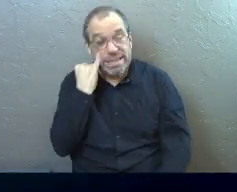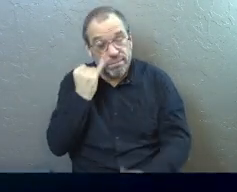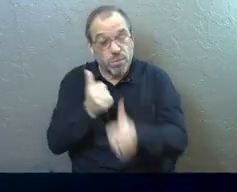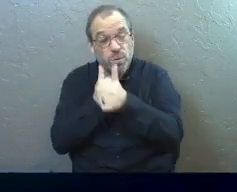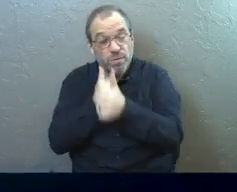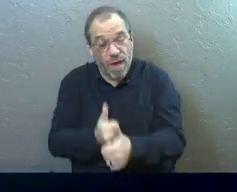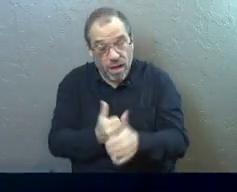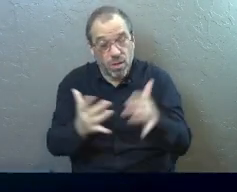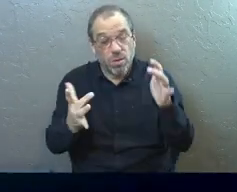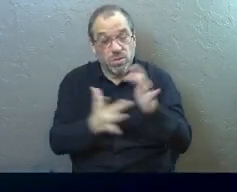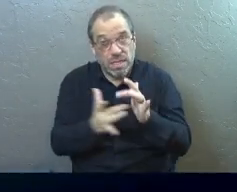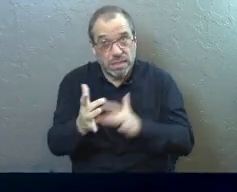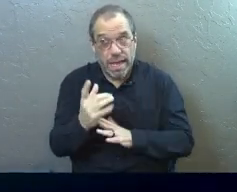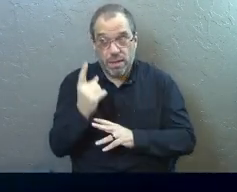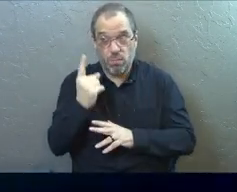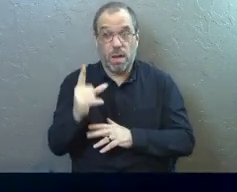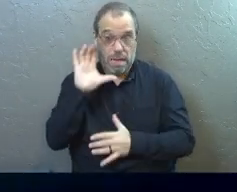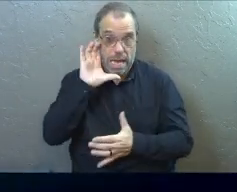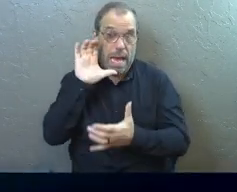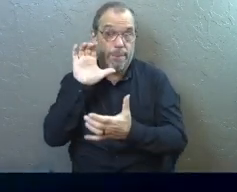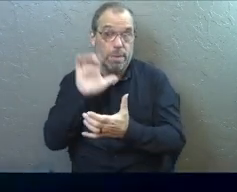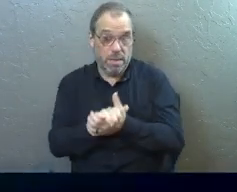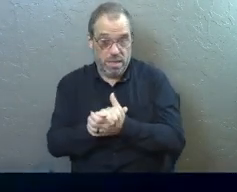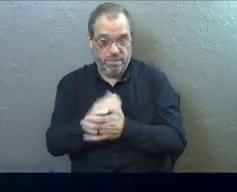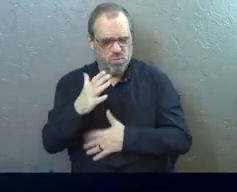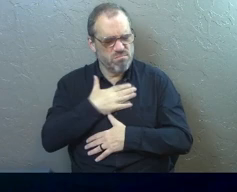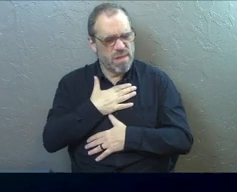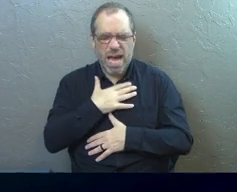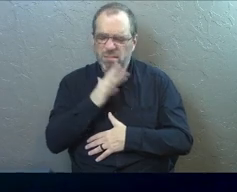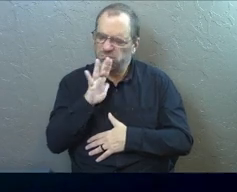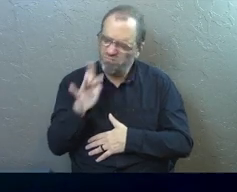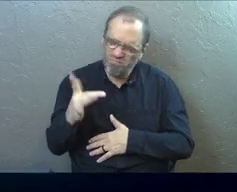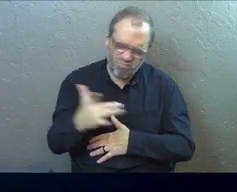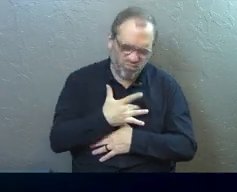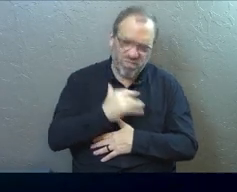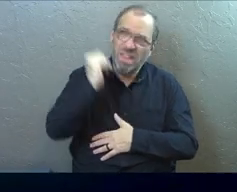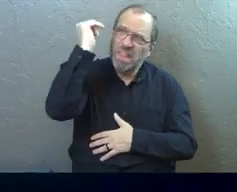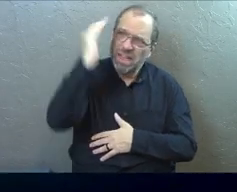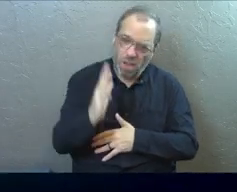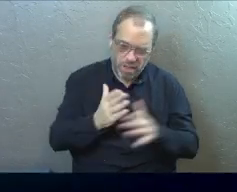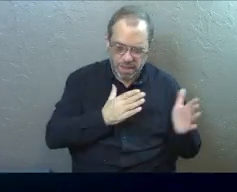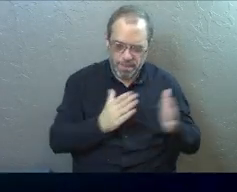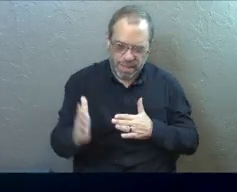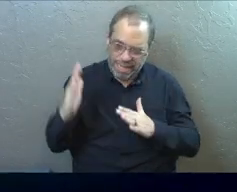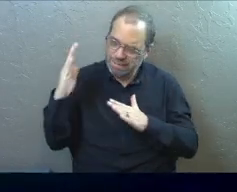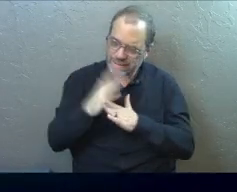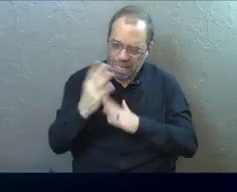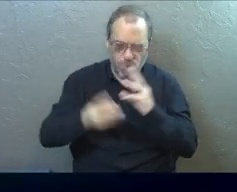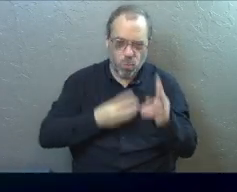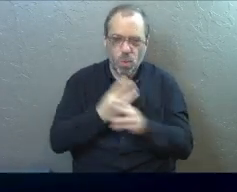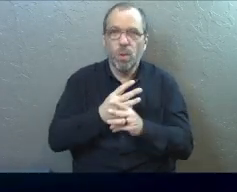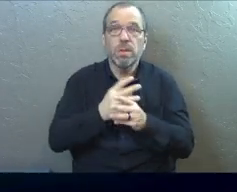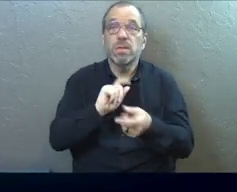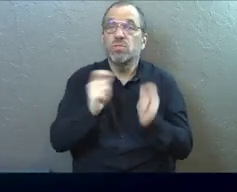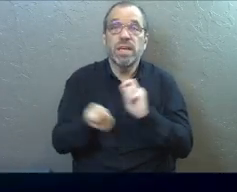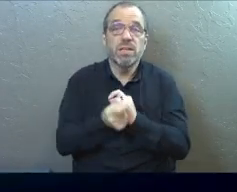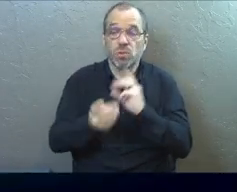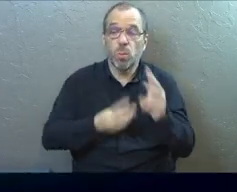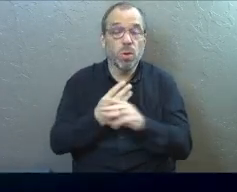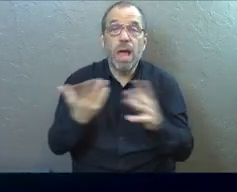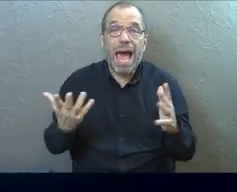light of the world. And one of the things I believe to my core is that God's plan A for changing the world is the church.